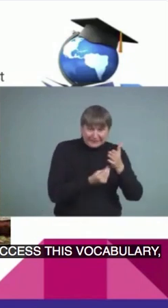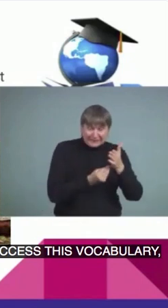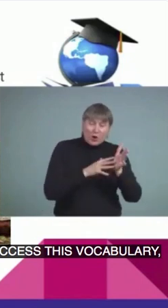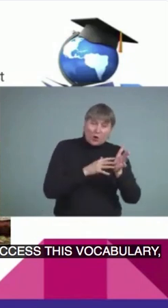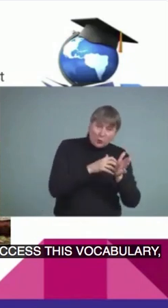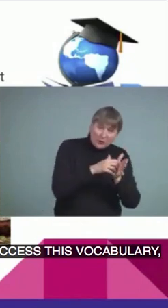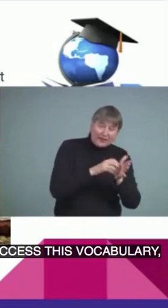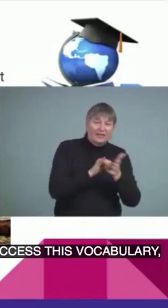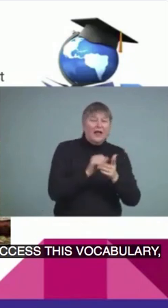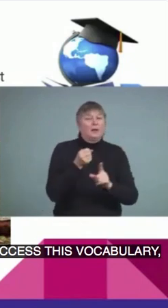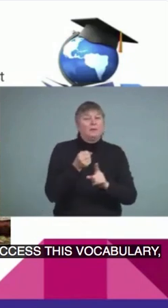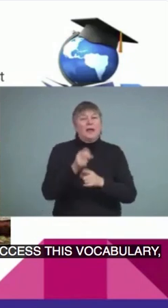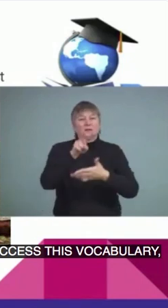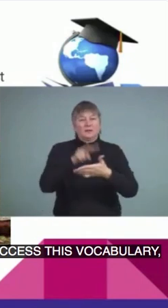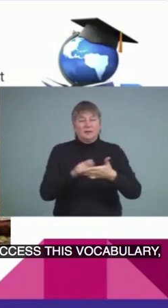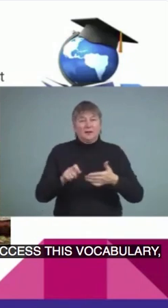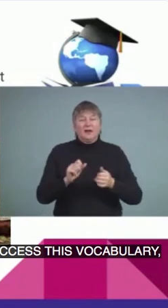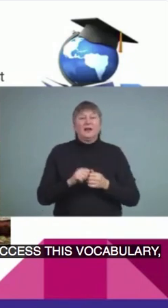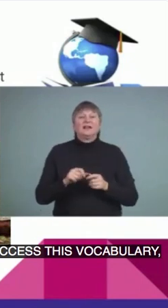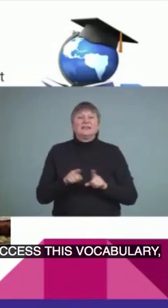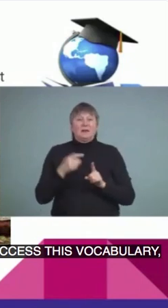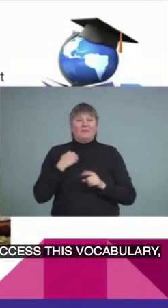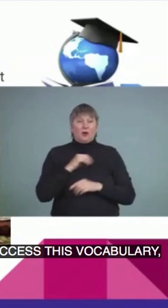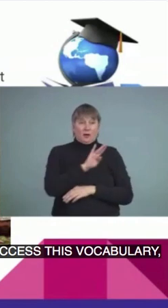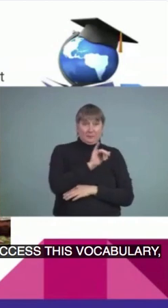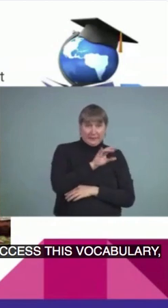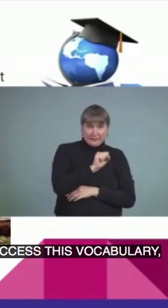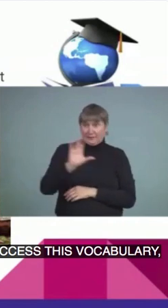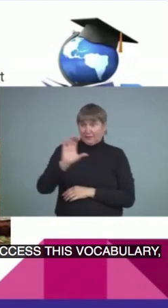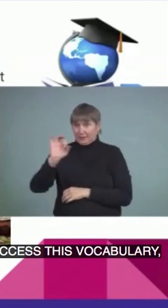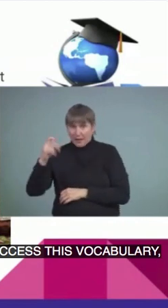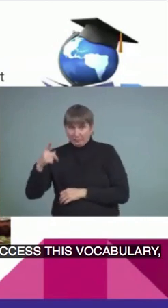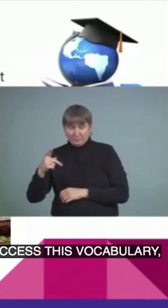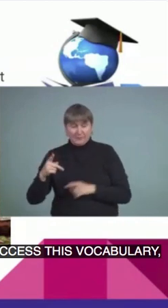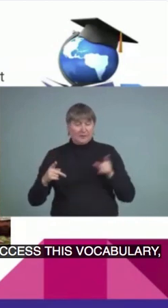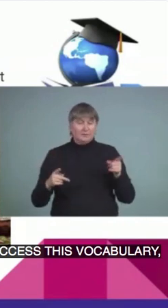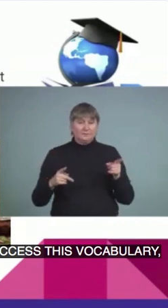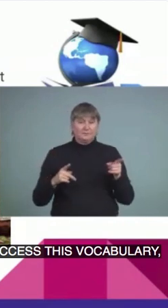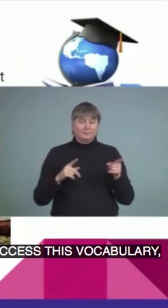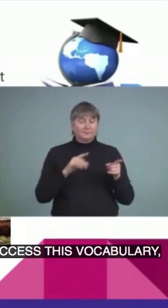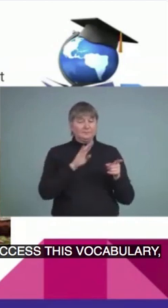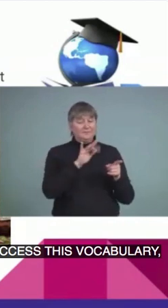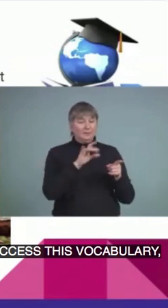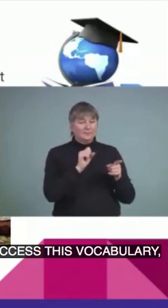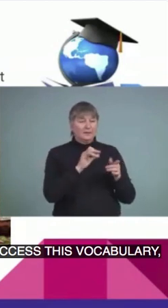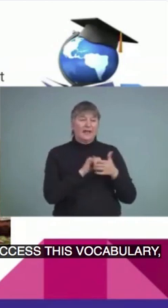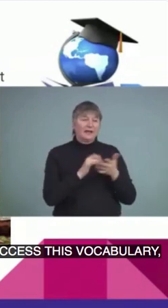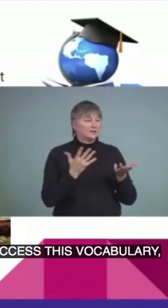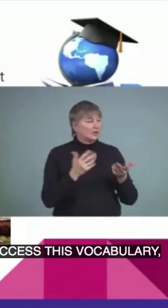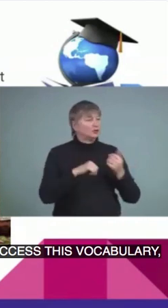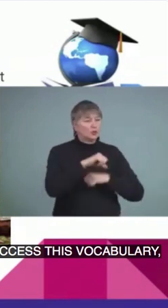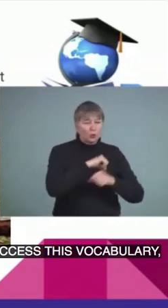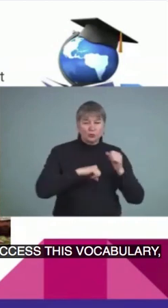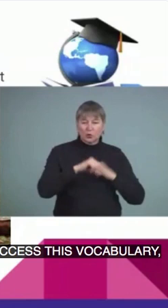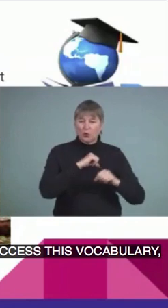Shelley was showing you about BICS and CALP. And we can look at BICS as that social vocabulary